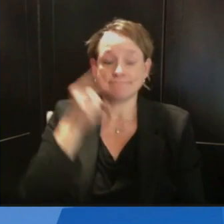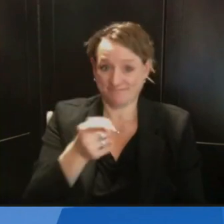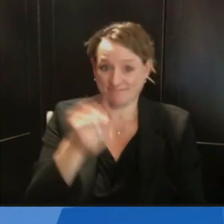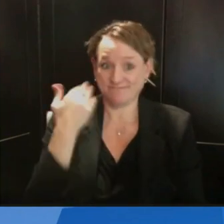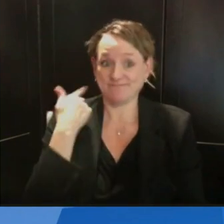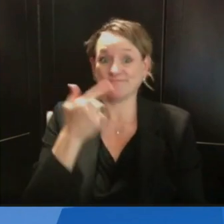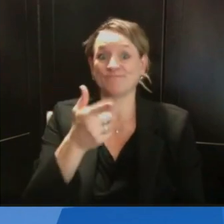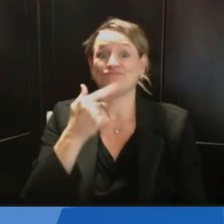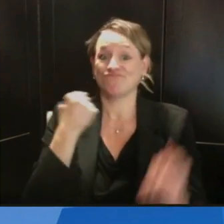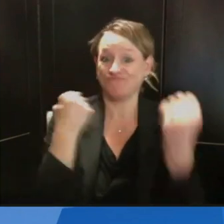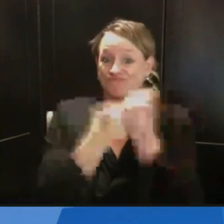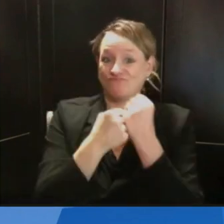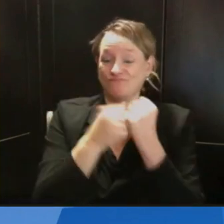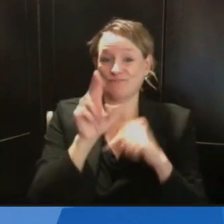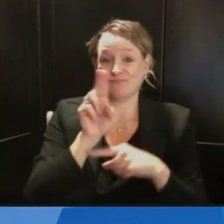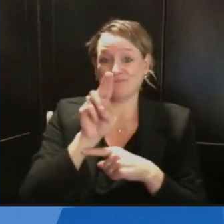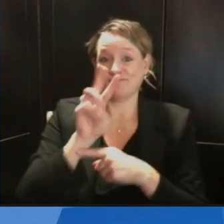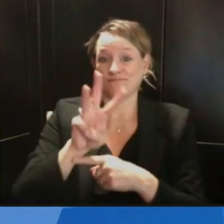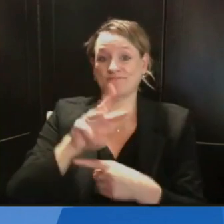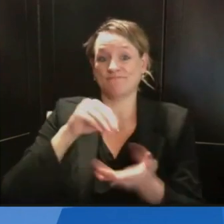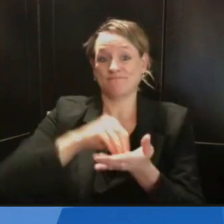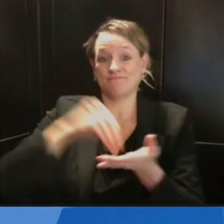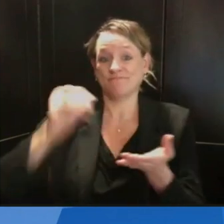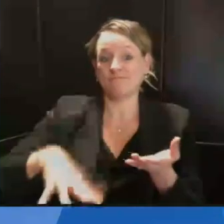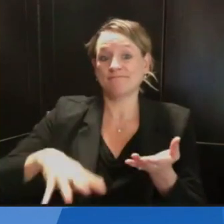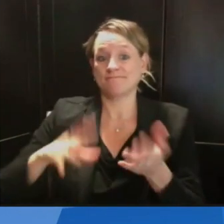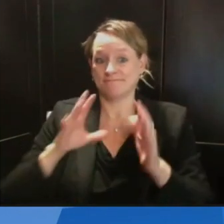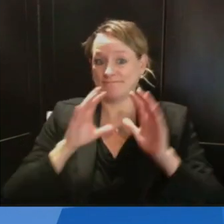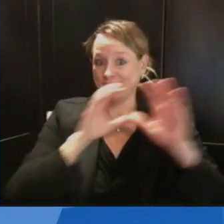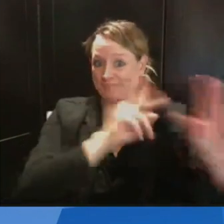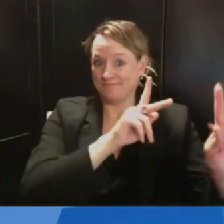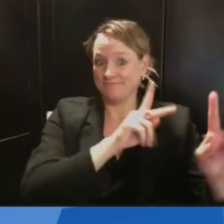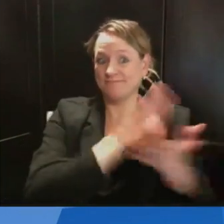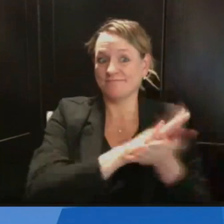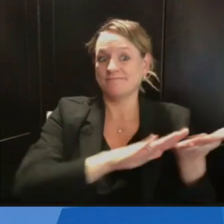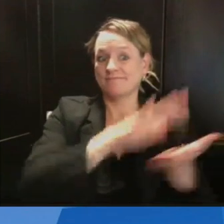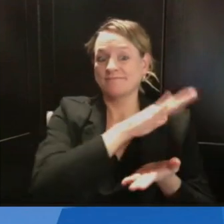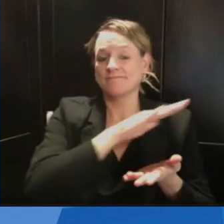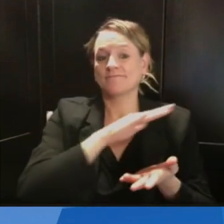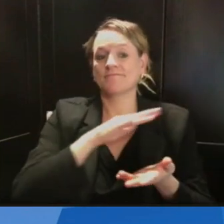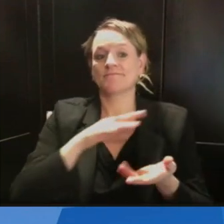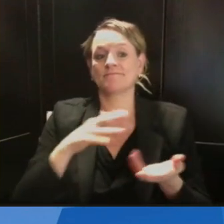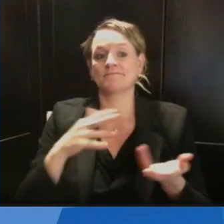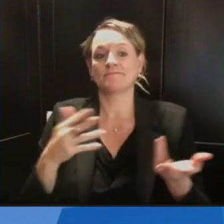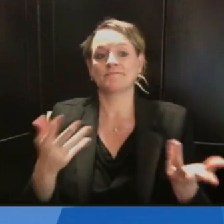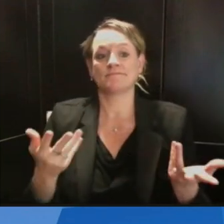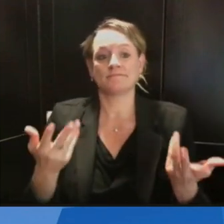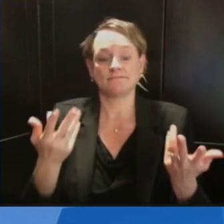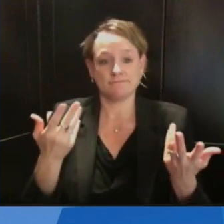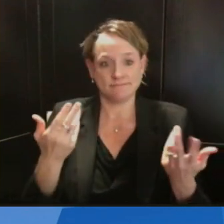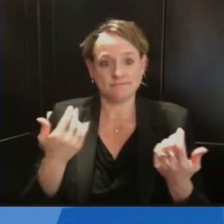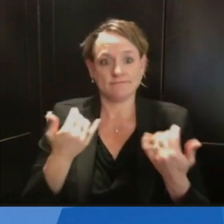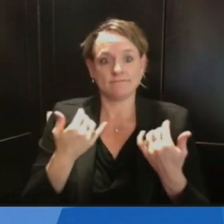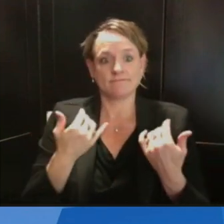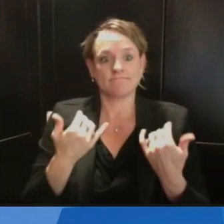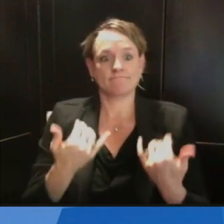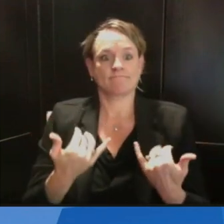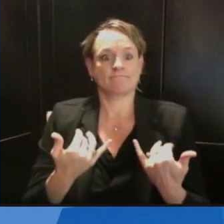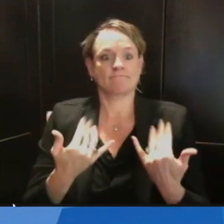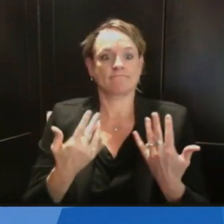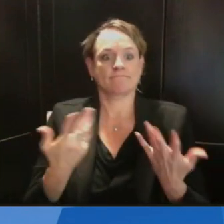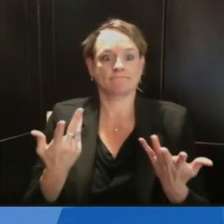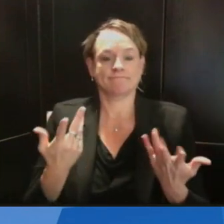a month from now, there's going to be a home football game. While fans won't be allowed in Camp Randall, it seems likely that students will be